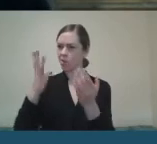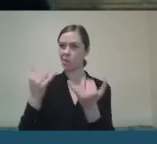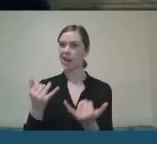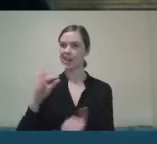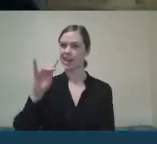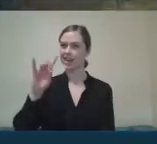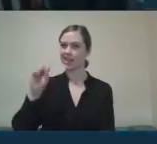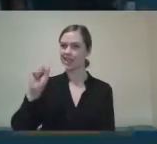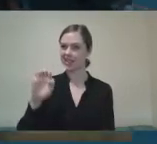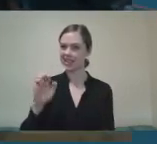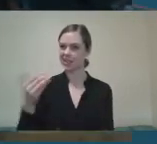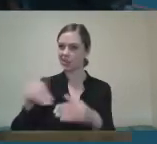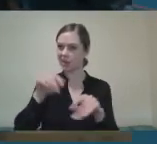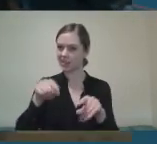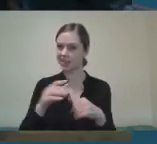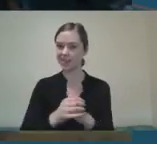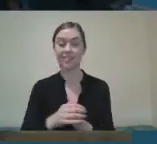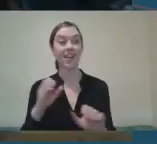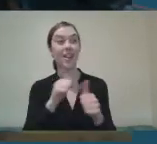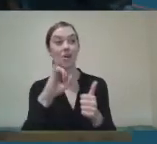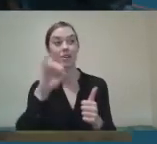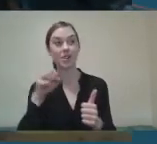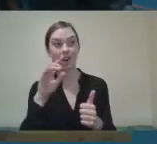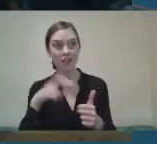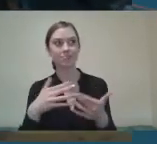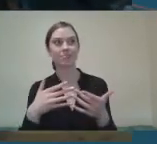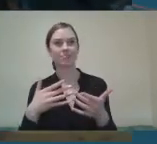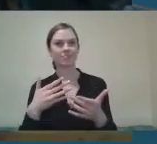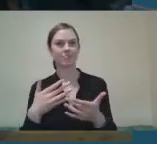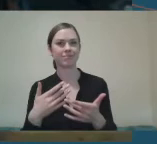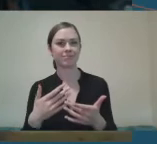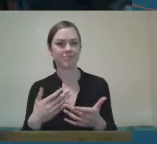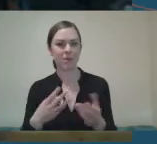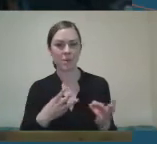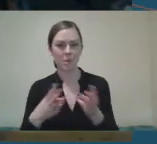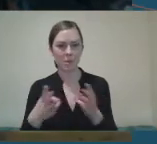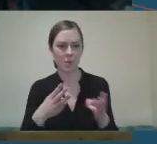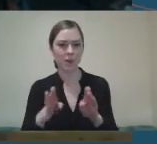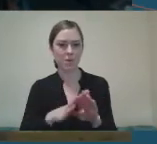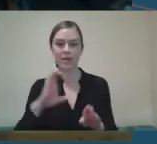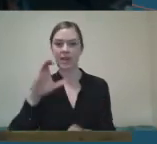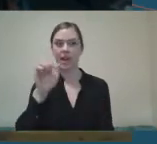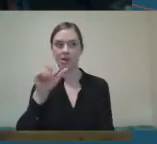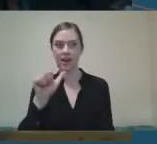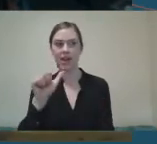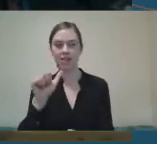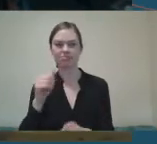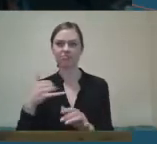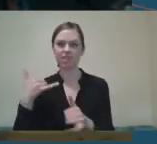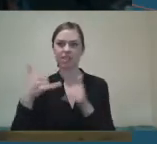Hi, John. I suppose we've been working with Cara for the last number of years around